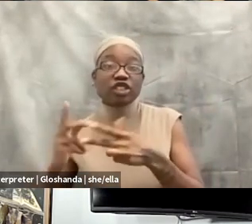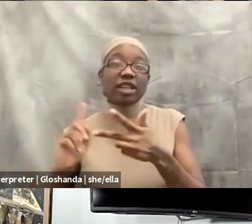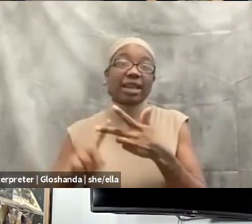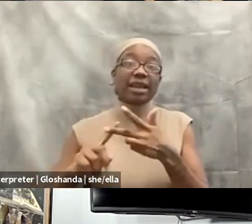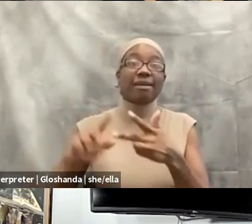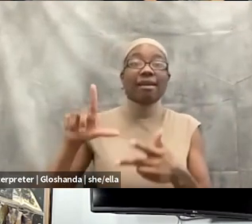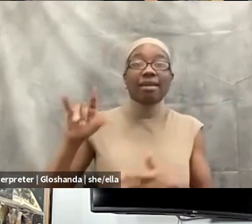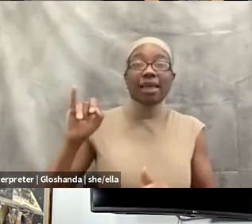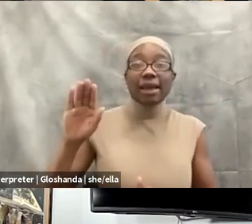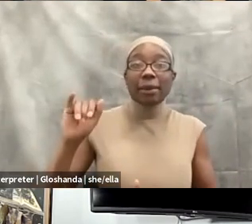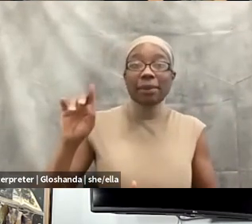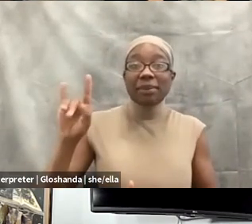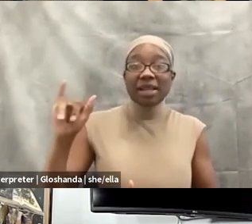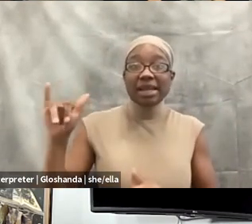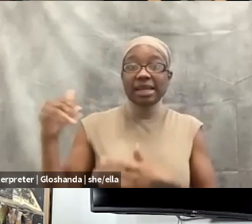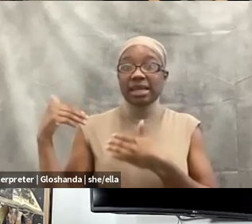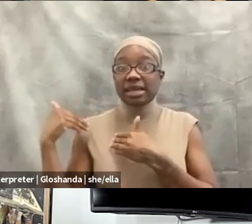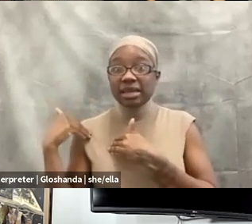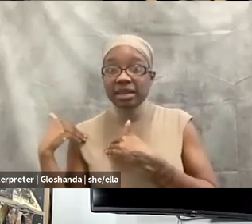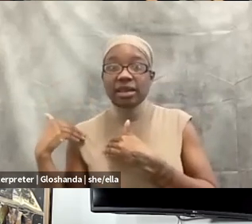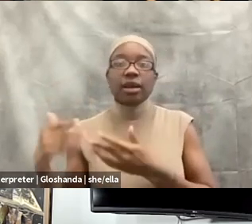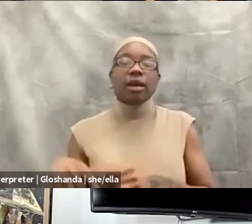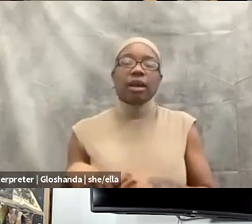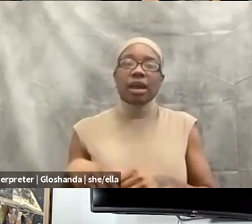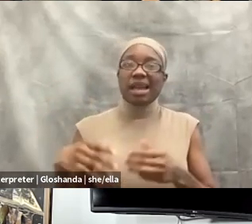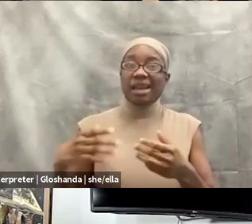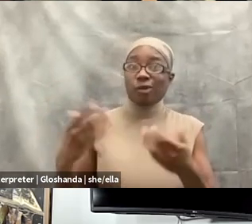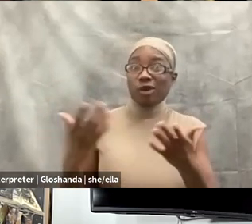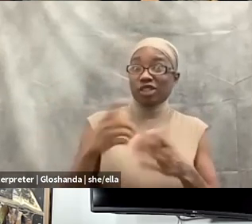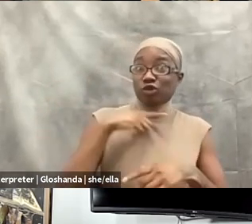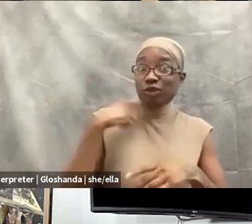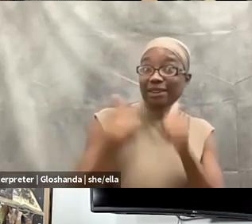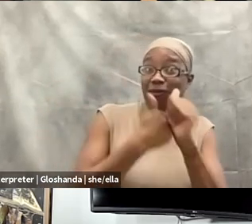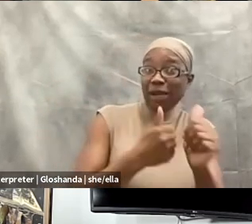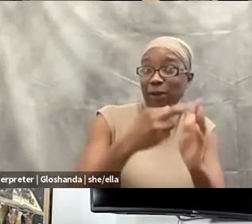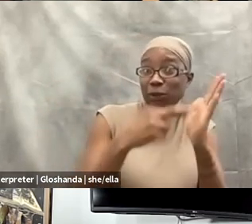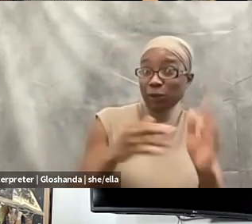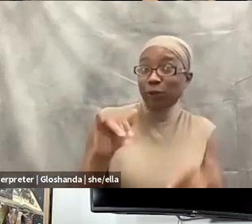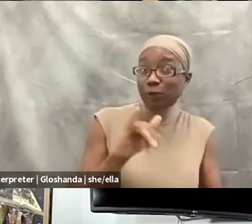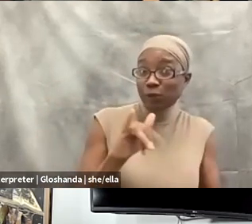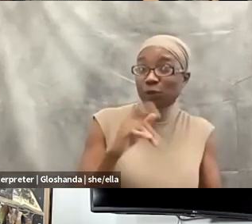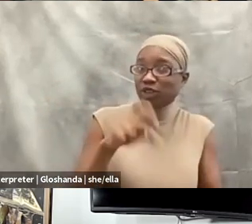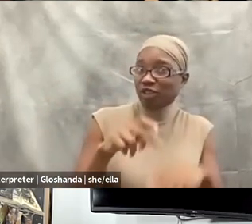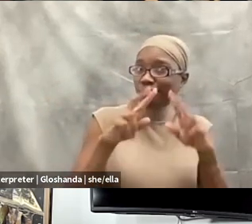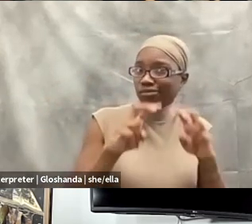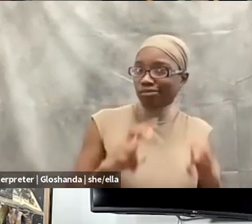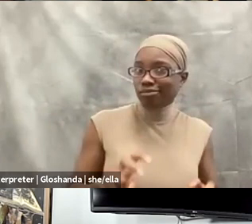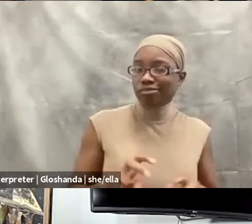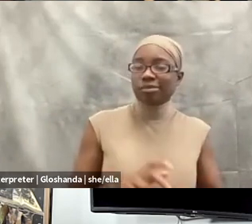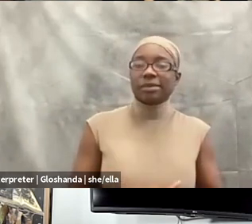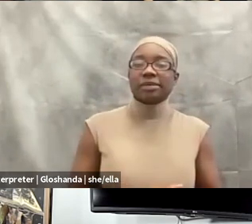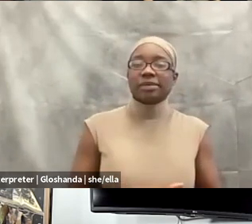is the risk associated with following the rule, right? That that's up for question. Um, but I think these are,